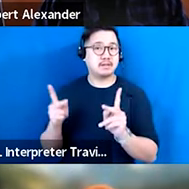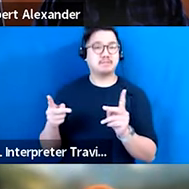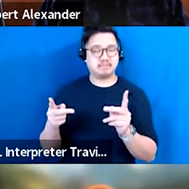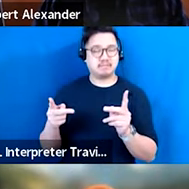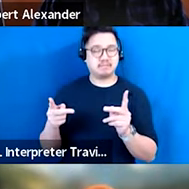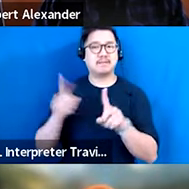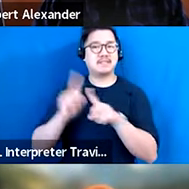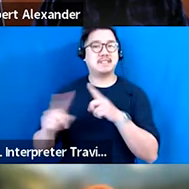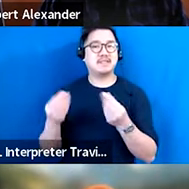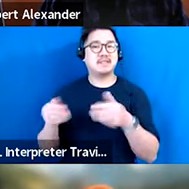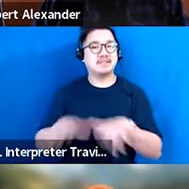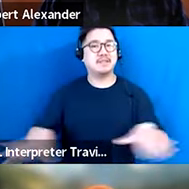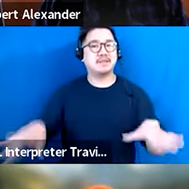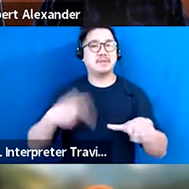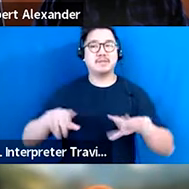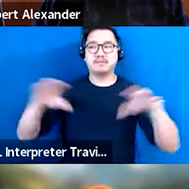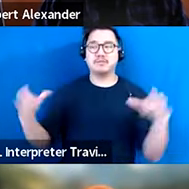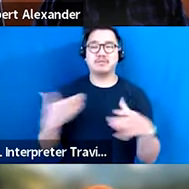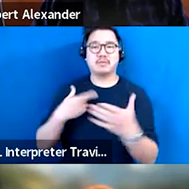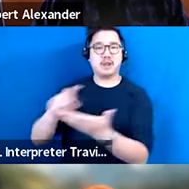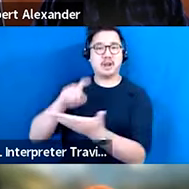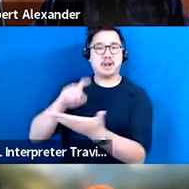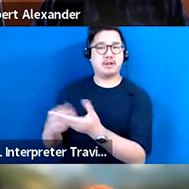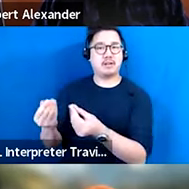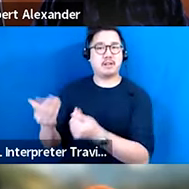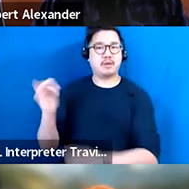and we join you in honoring and recognizing those as well.